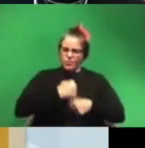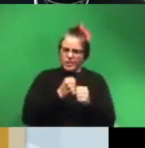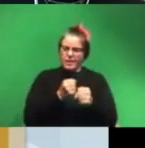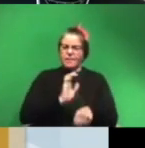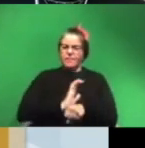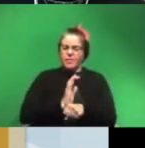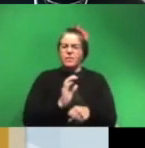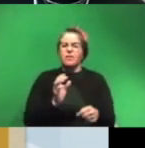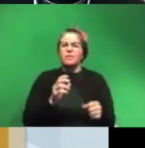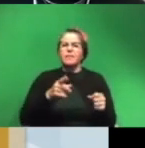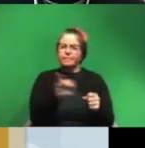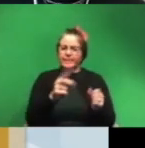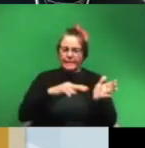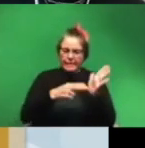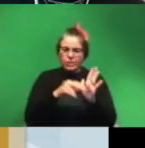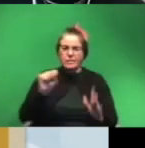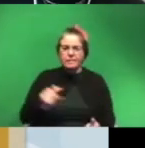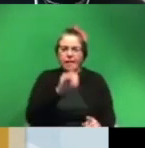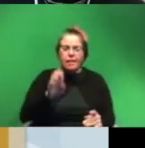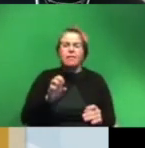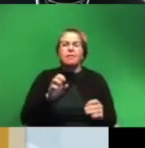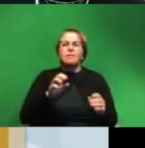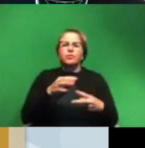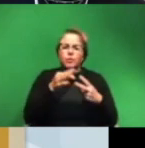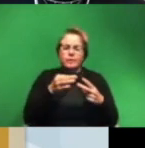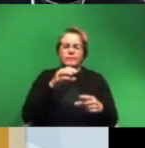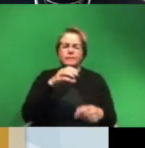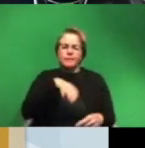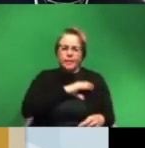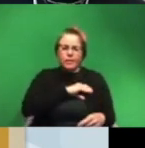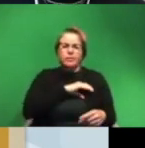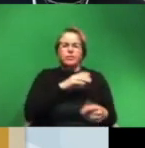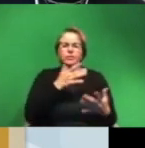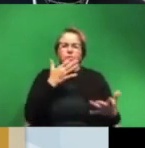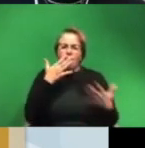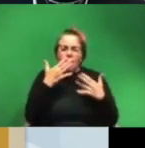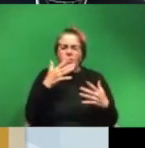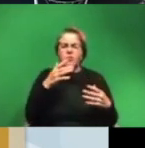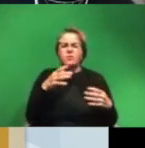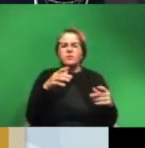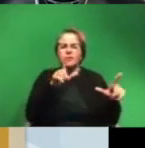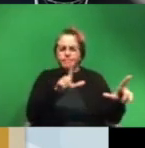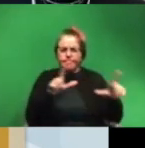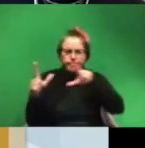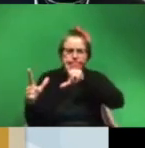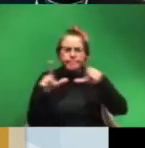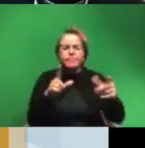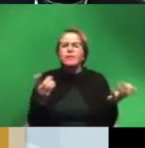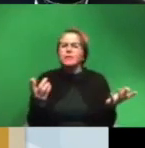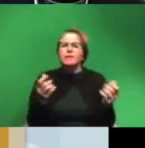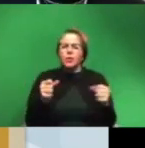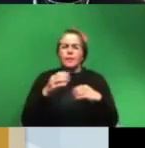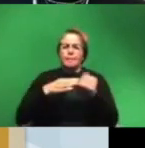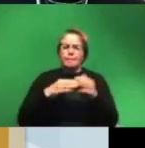very intentional in the stylistic choices that they made the characters the the colors the cinematography and they were able to build these